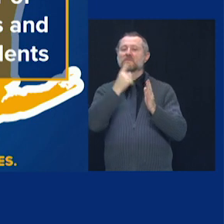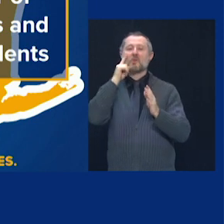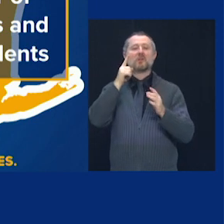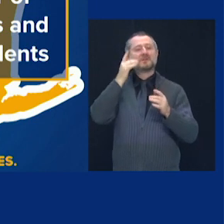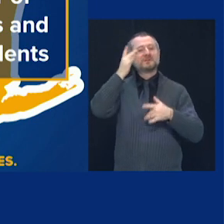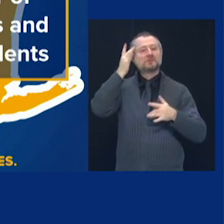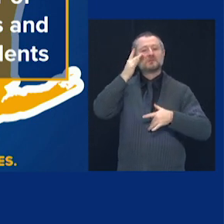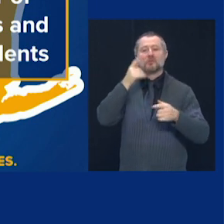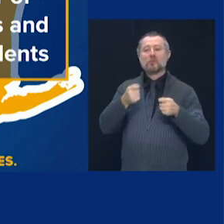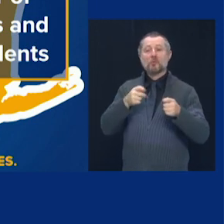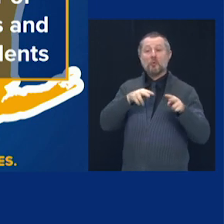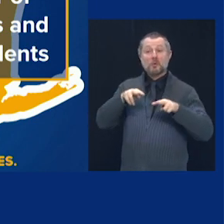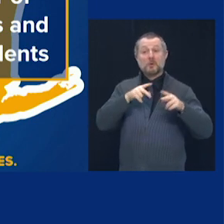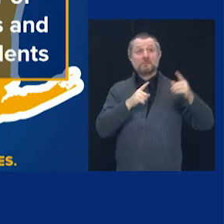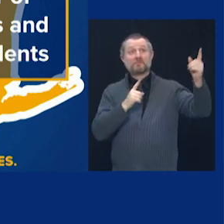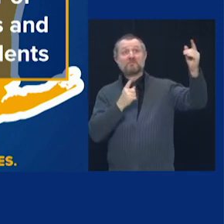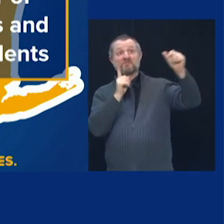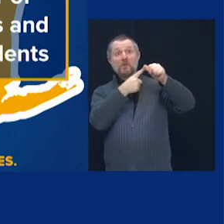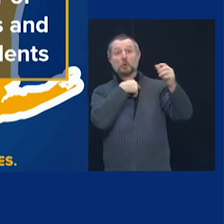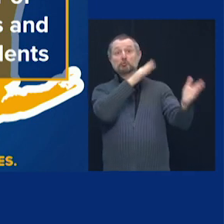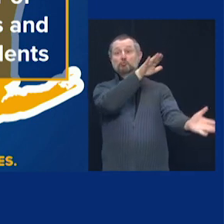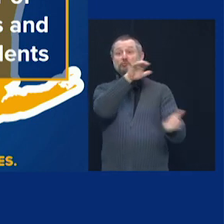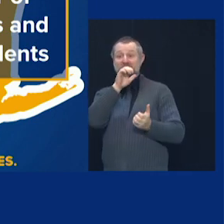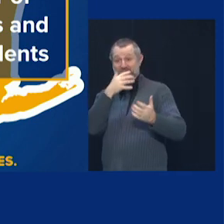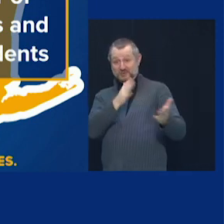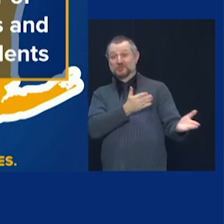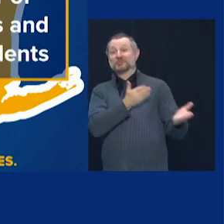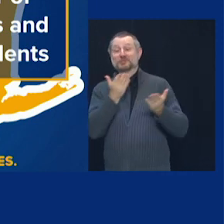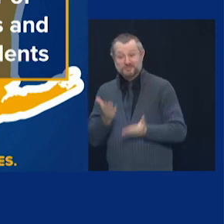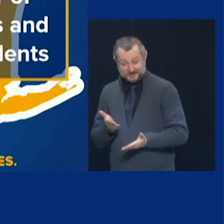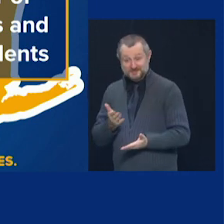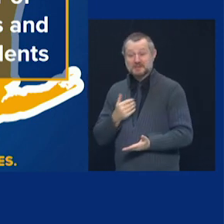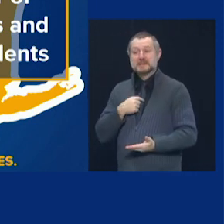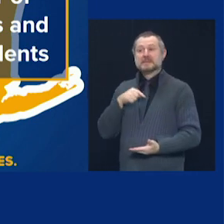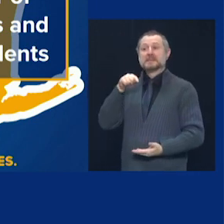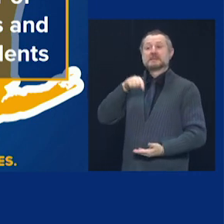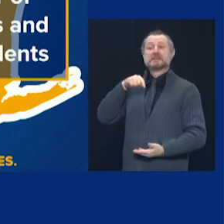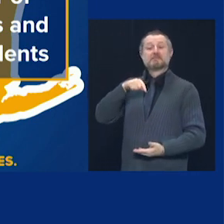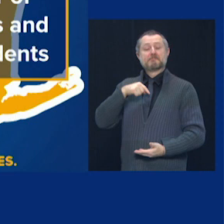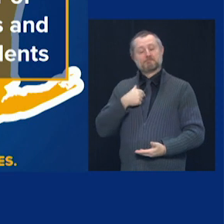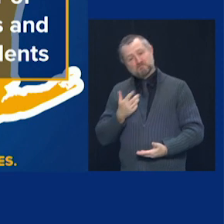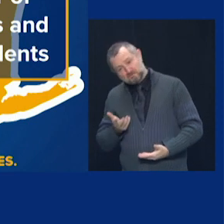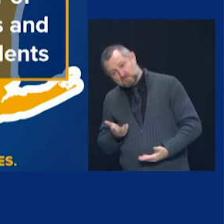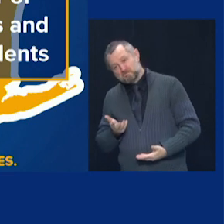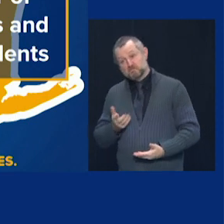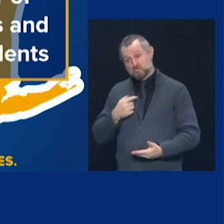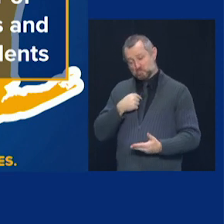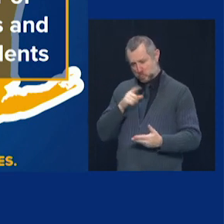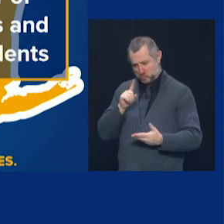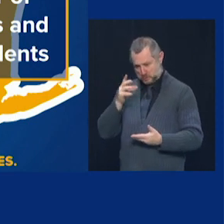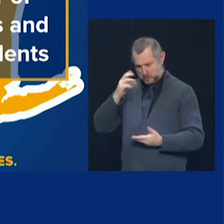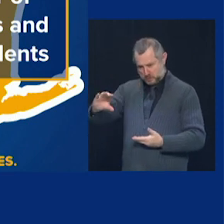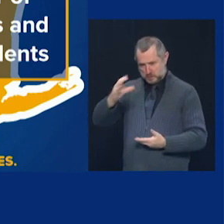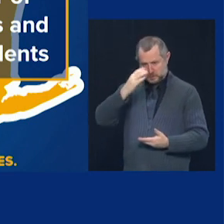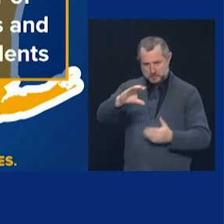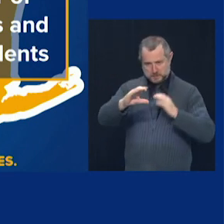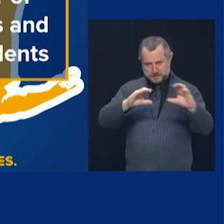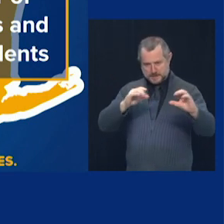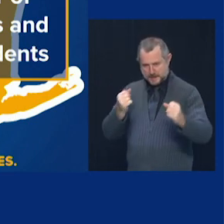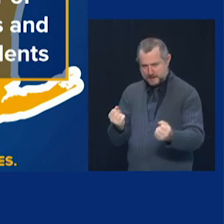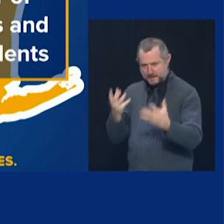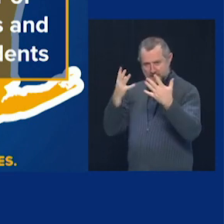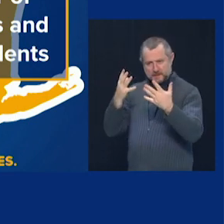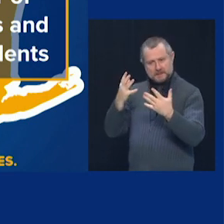is allocated on the base of number of health care workers and nursing